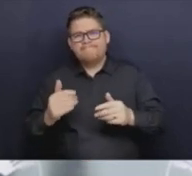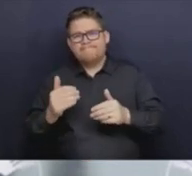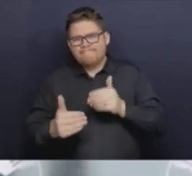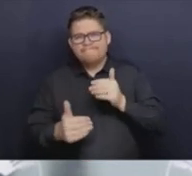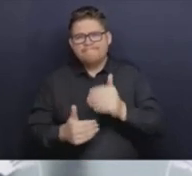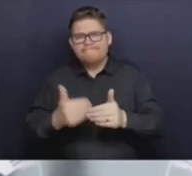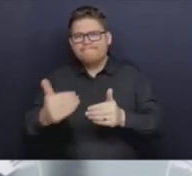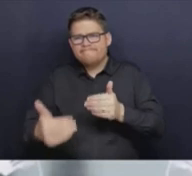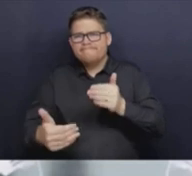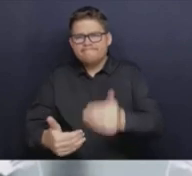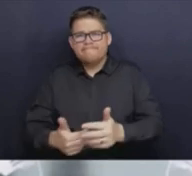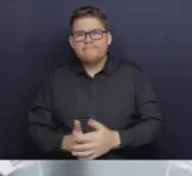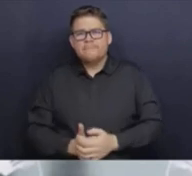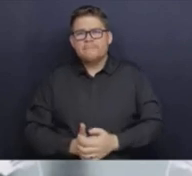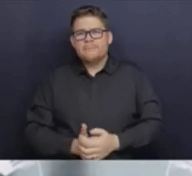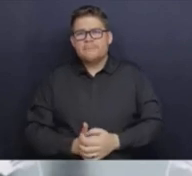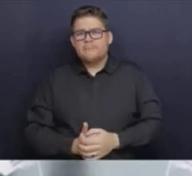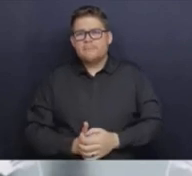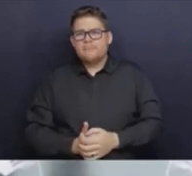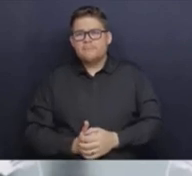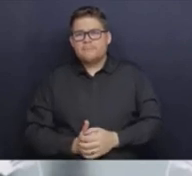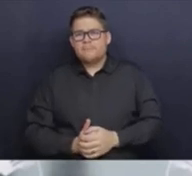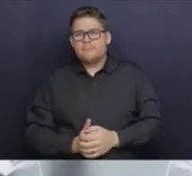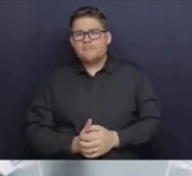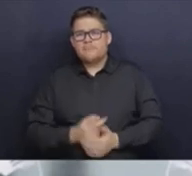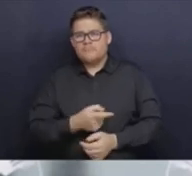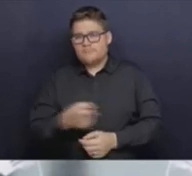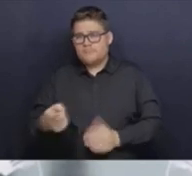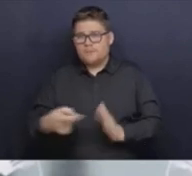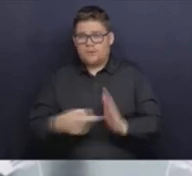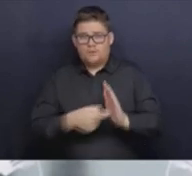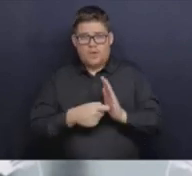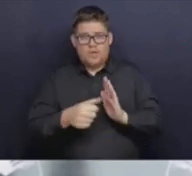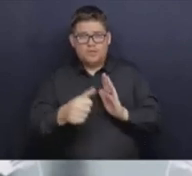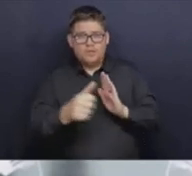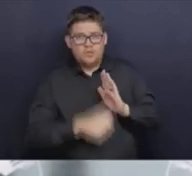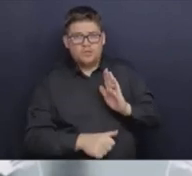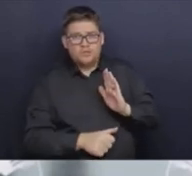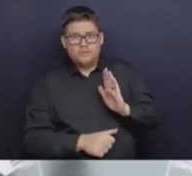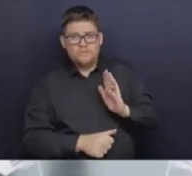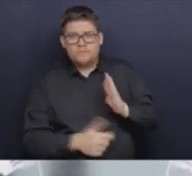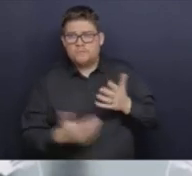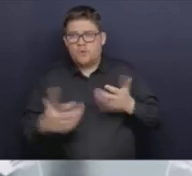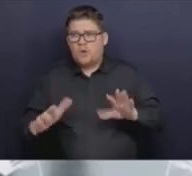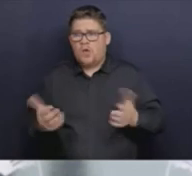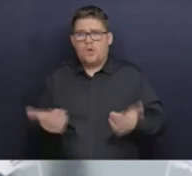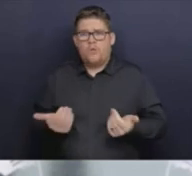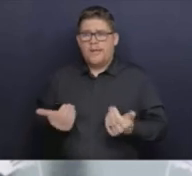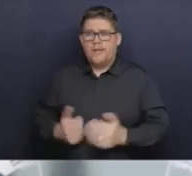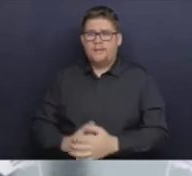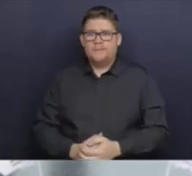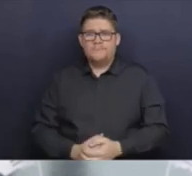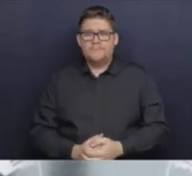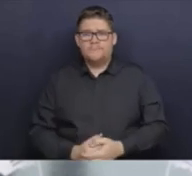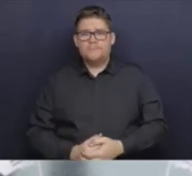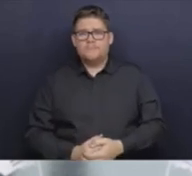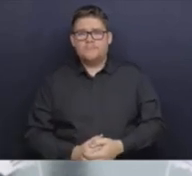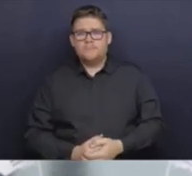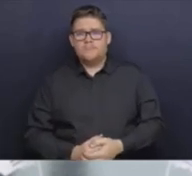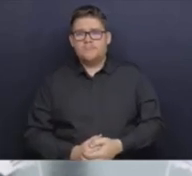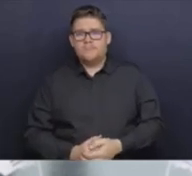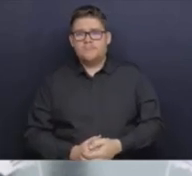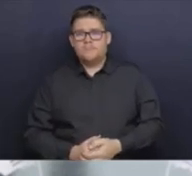who need surgery need surgery as much in January as any other time and we want to deliver that. So that practice that we engaged